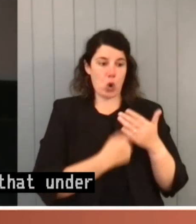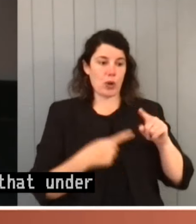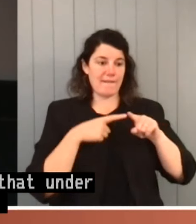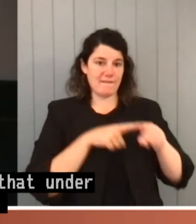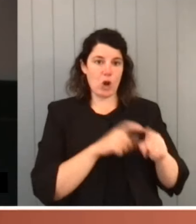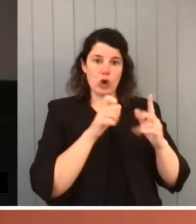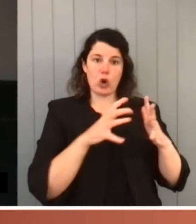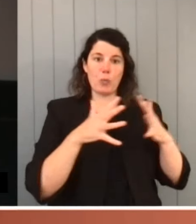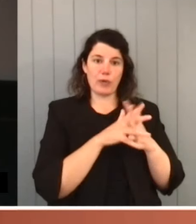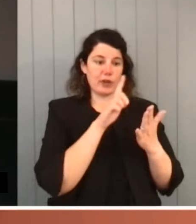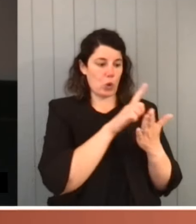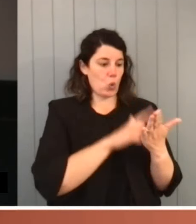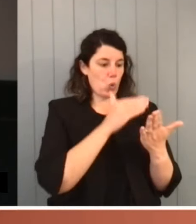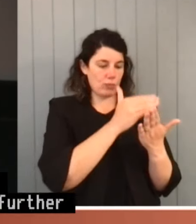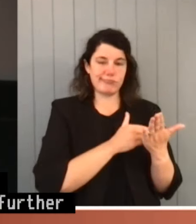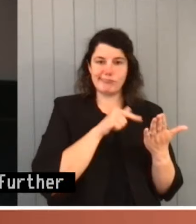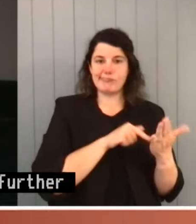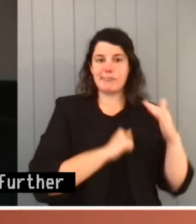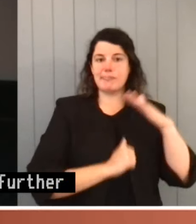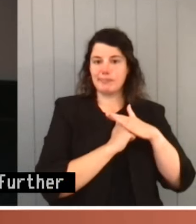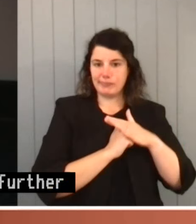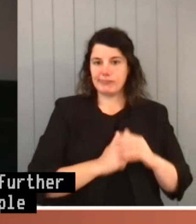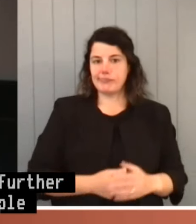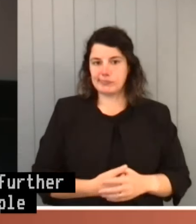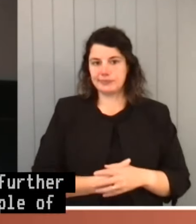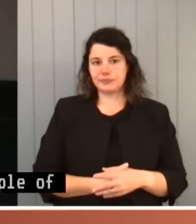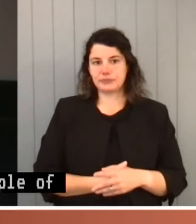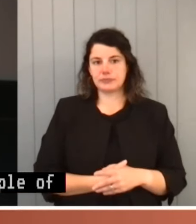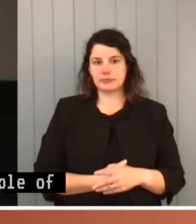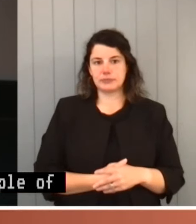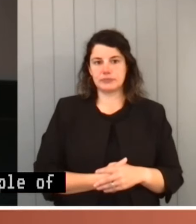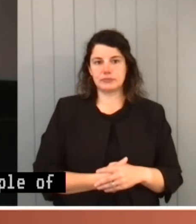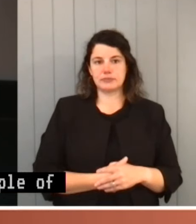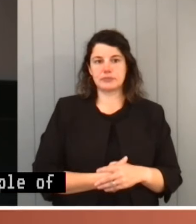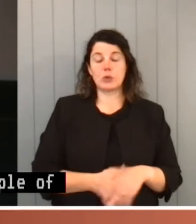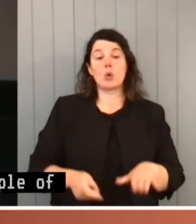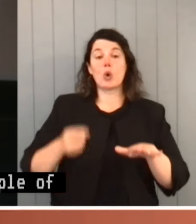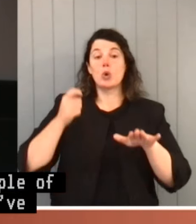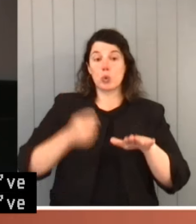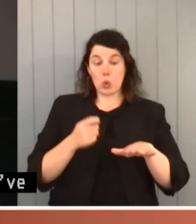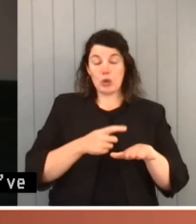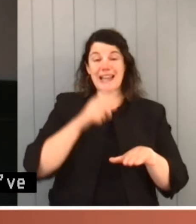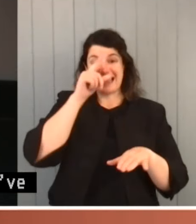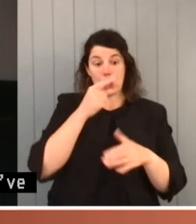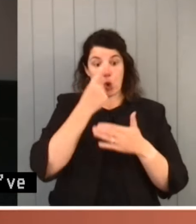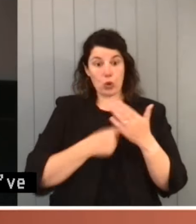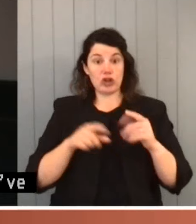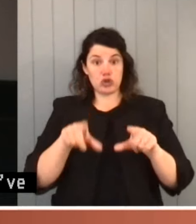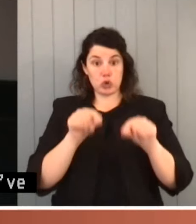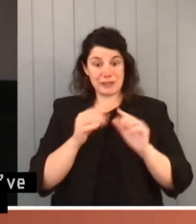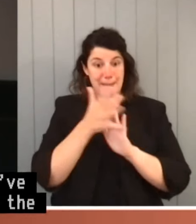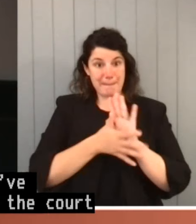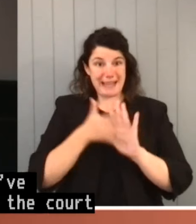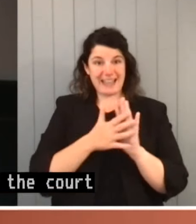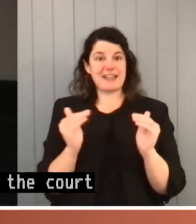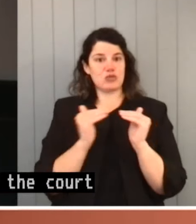of legality approach, which I've already described. That is, the court can only choose a meaning which is reasonably open